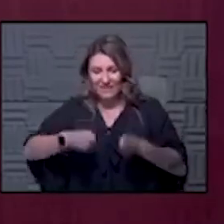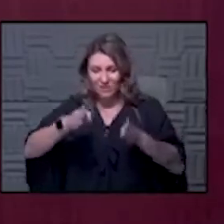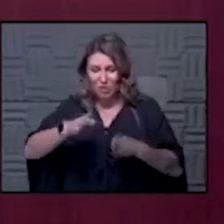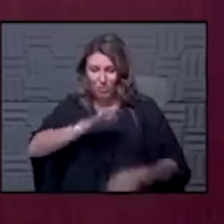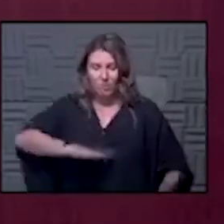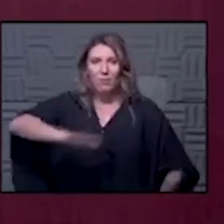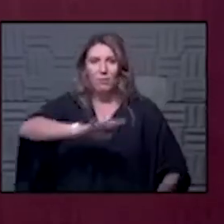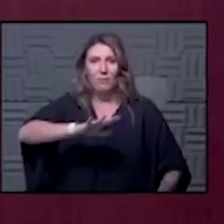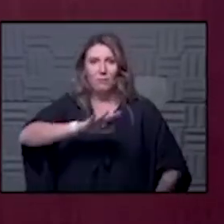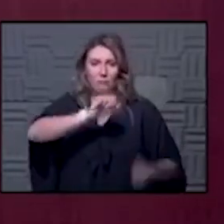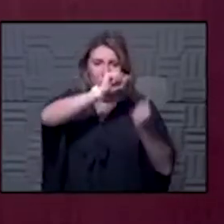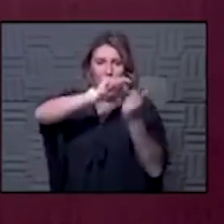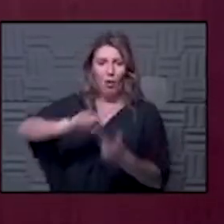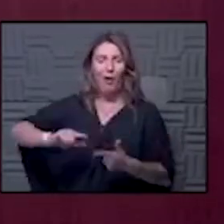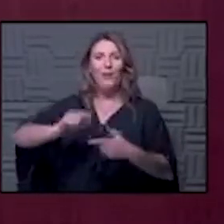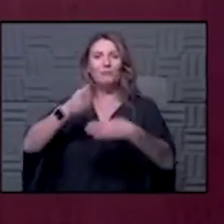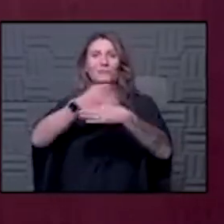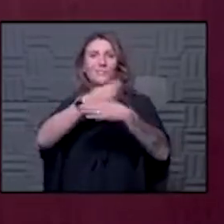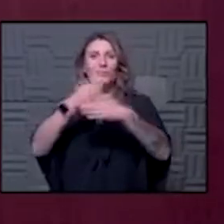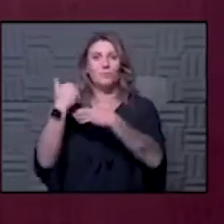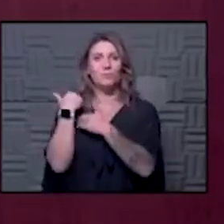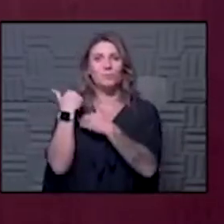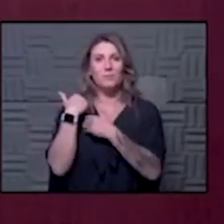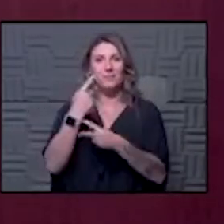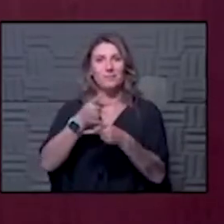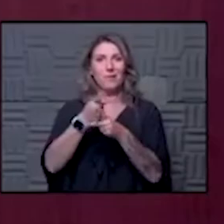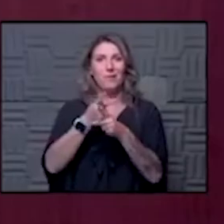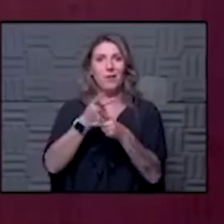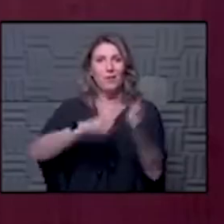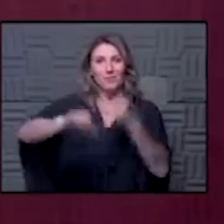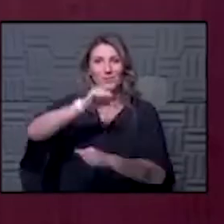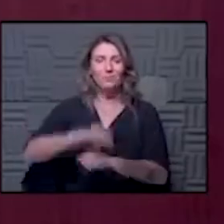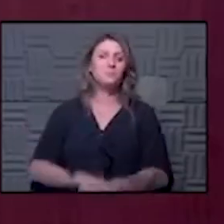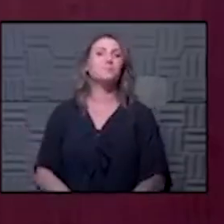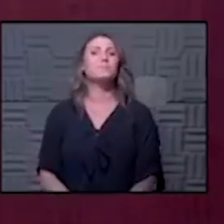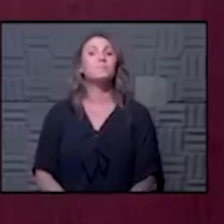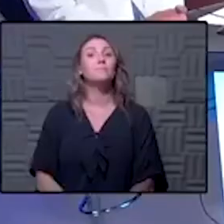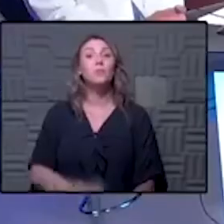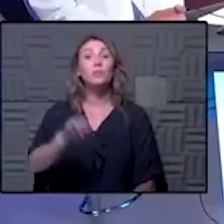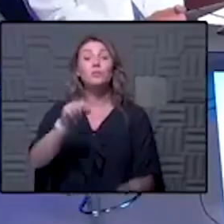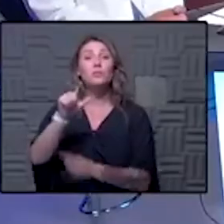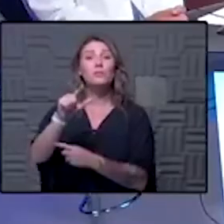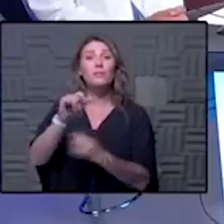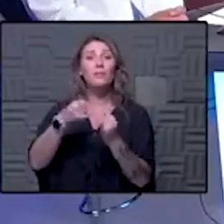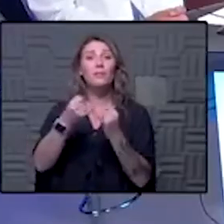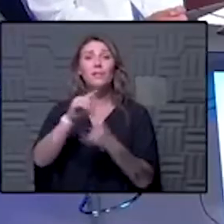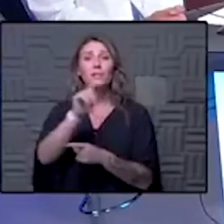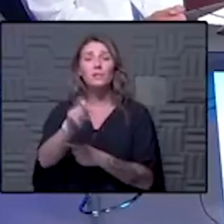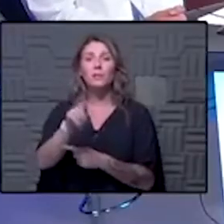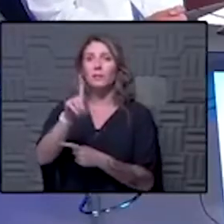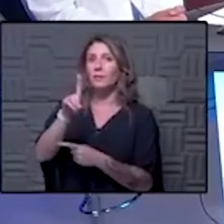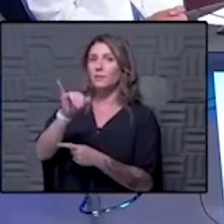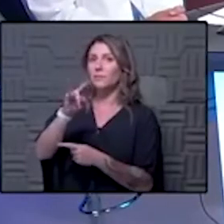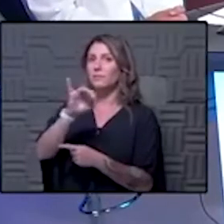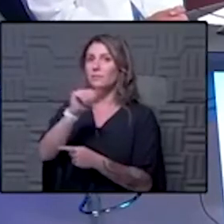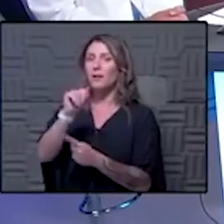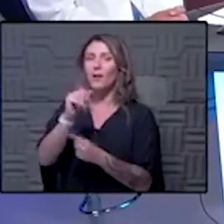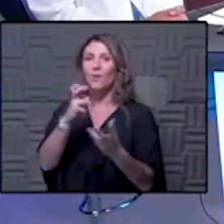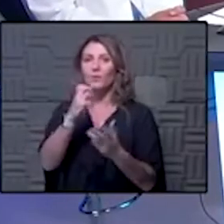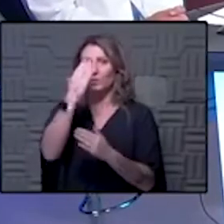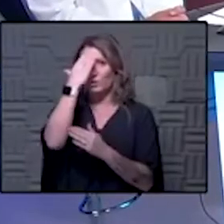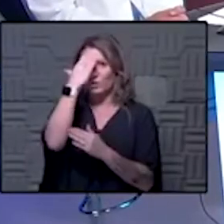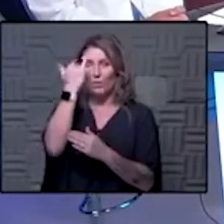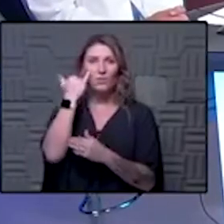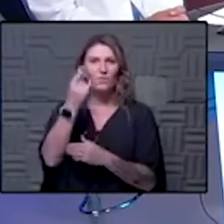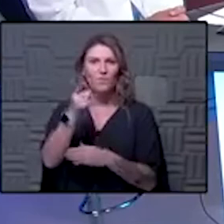we're all have a shared responsibility to take care of one another all right jill last question diana wants to know if you have your glasses with you because